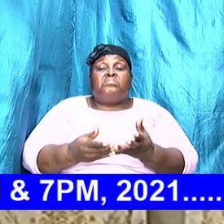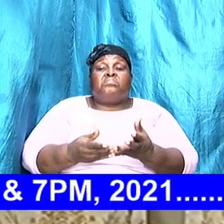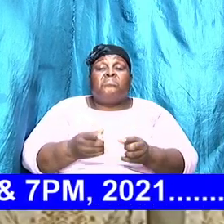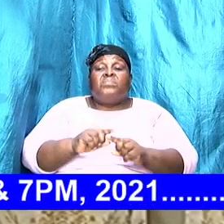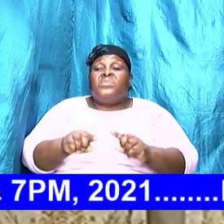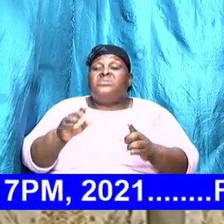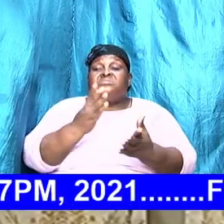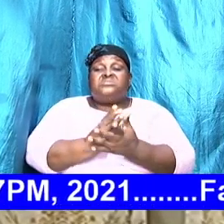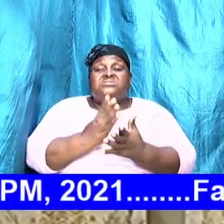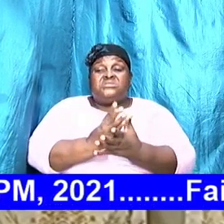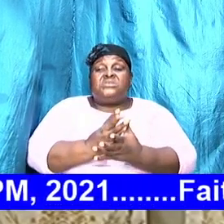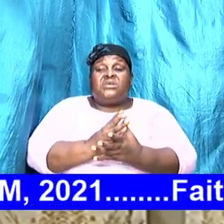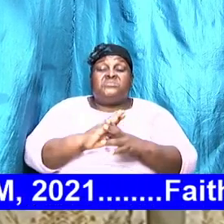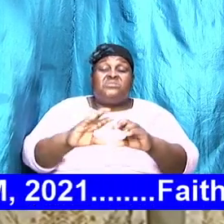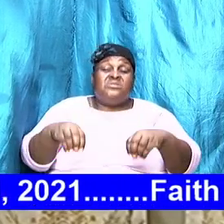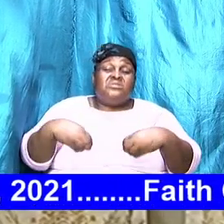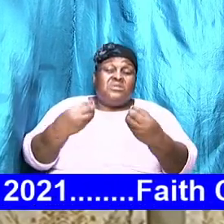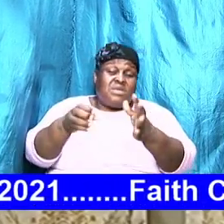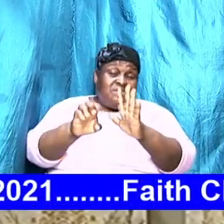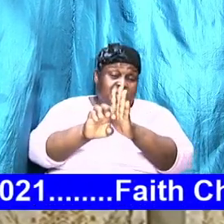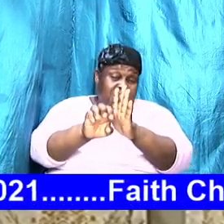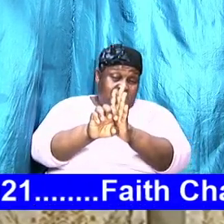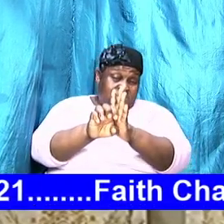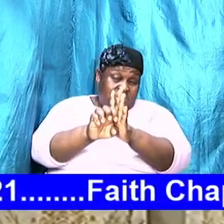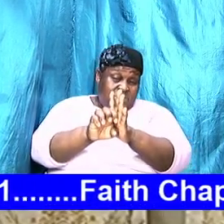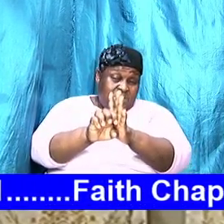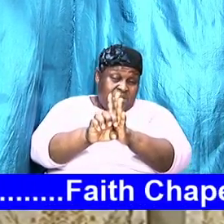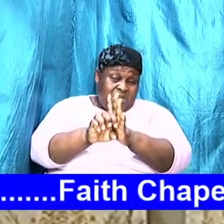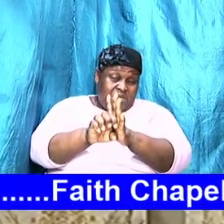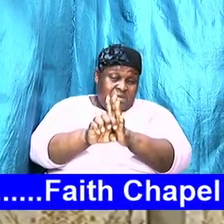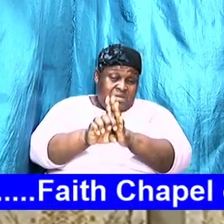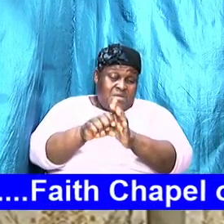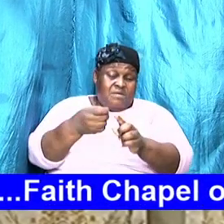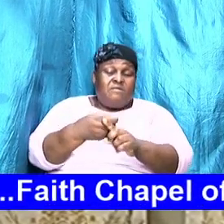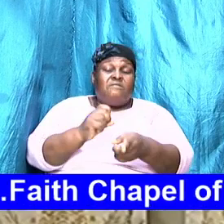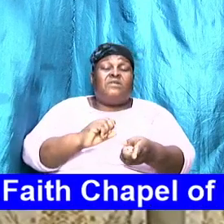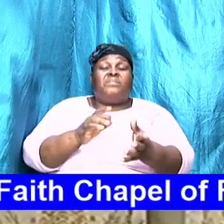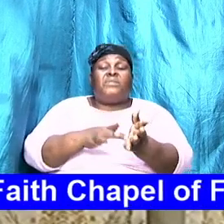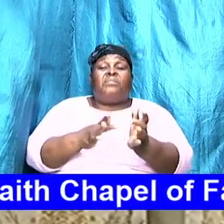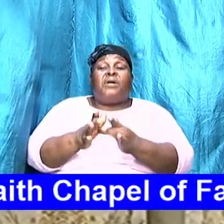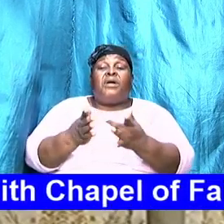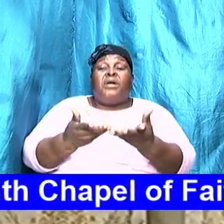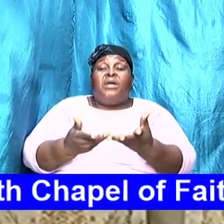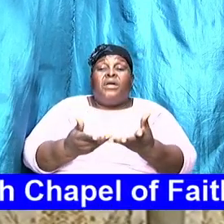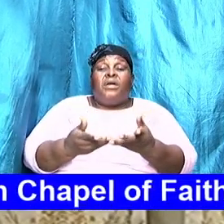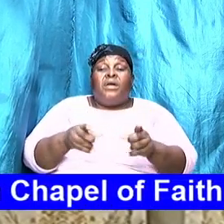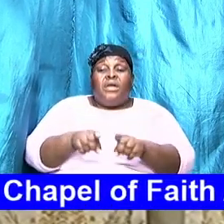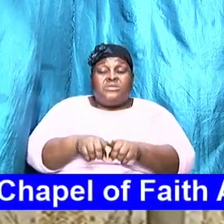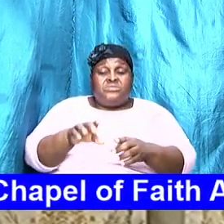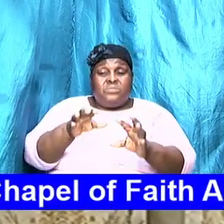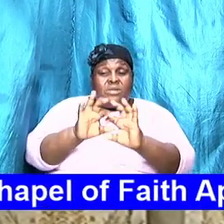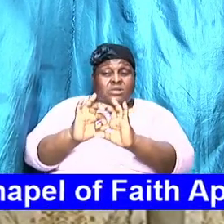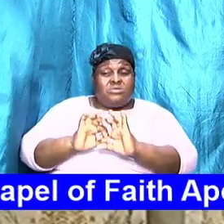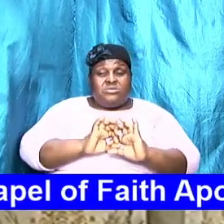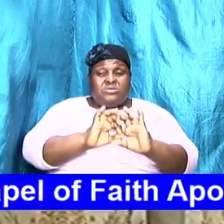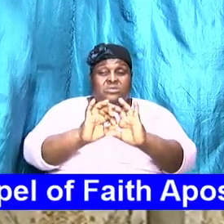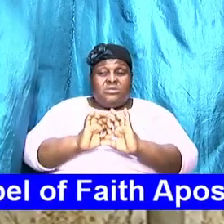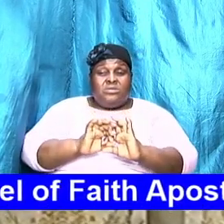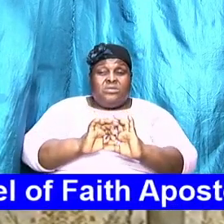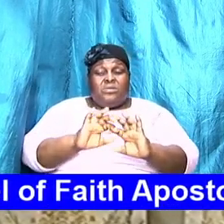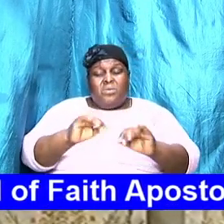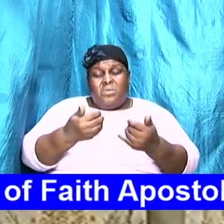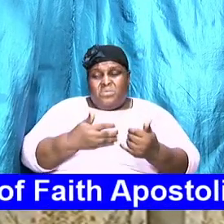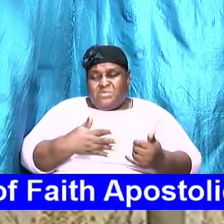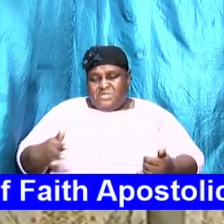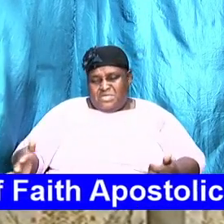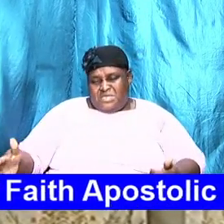outline and to give examples from the Bible. As it relates to relationship and how things unfolded over the